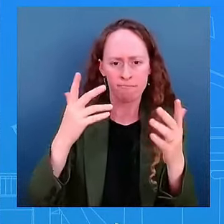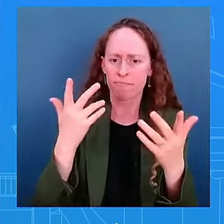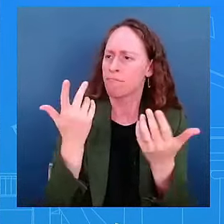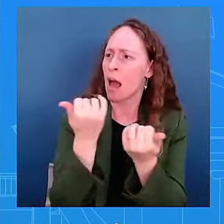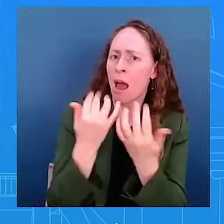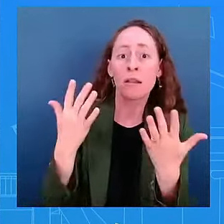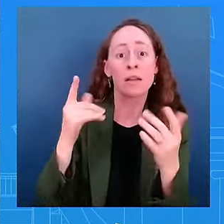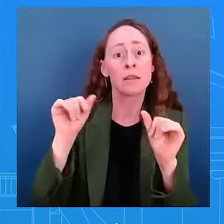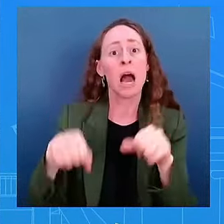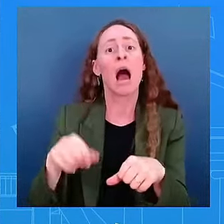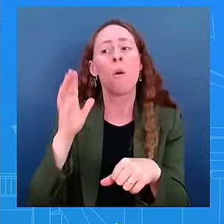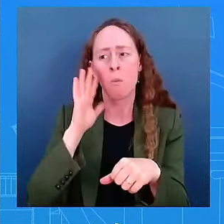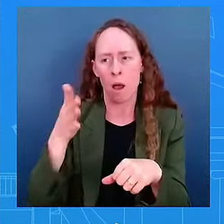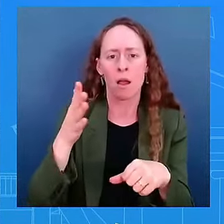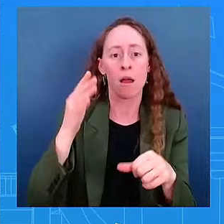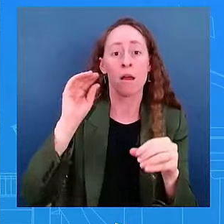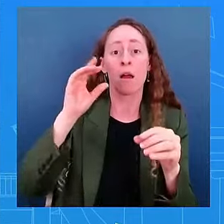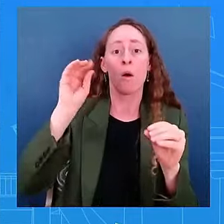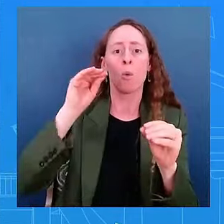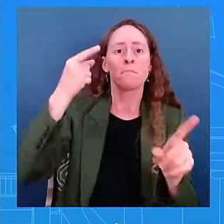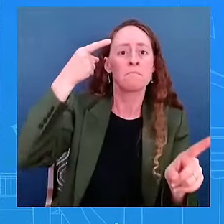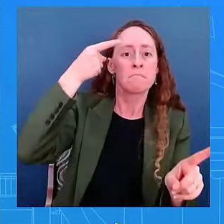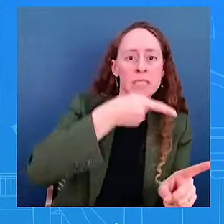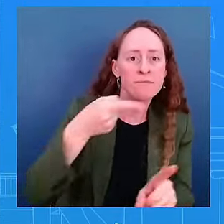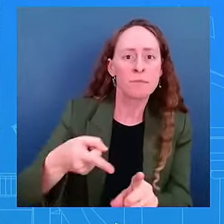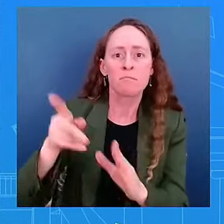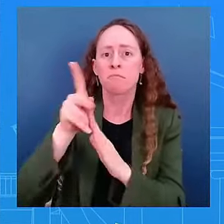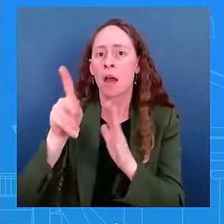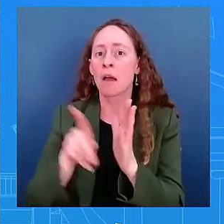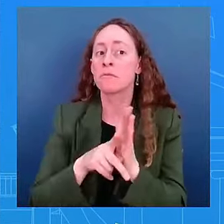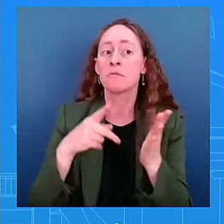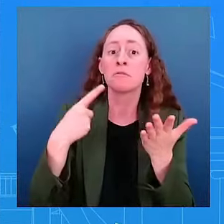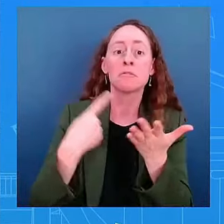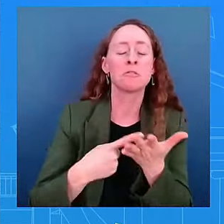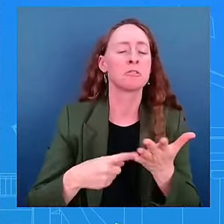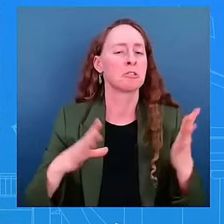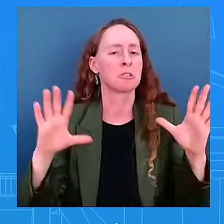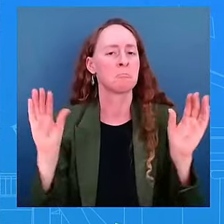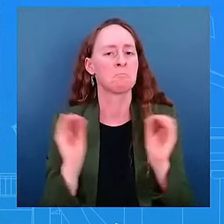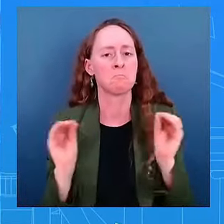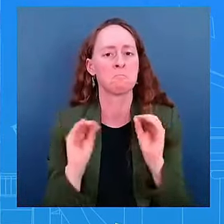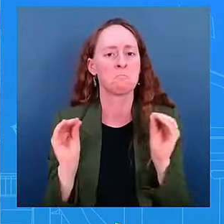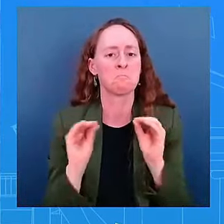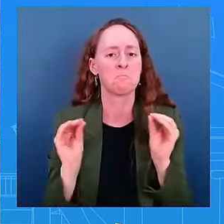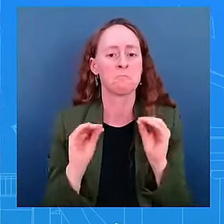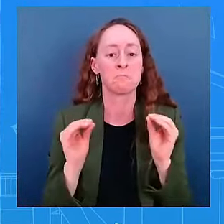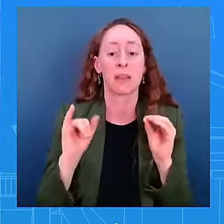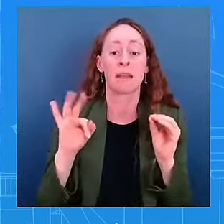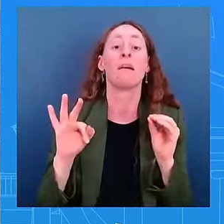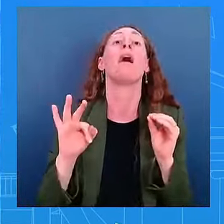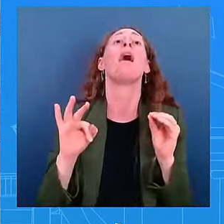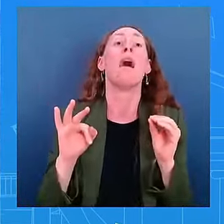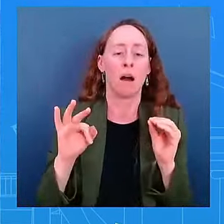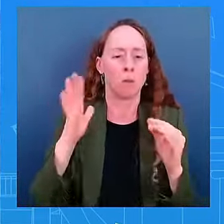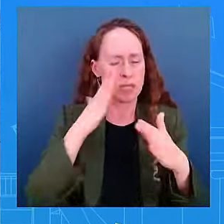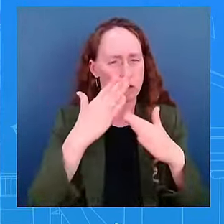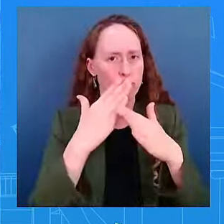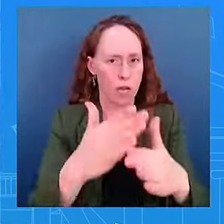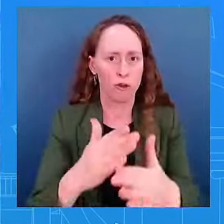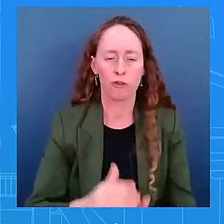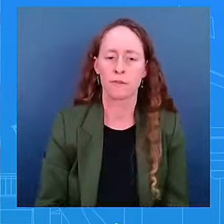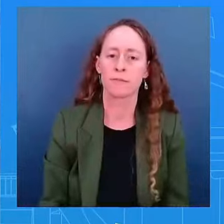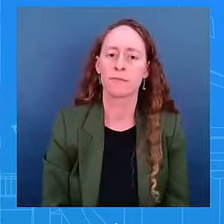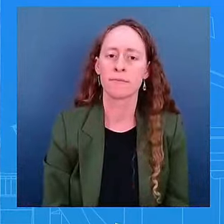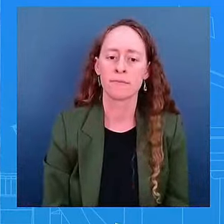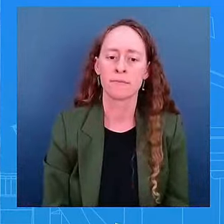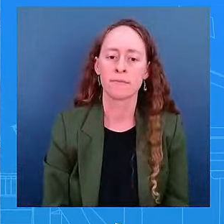moment today in front of you. But once we will, we certainly will share that. And just secondly, has the president spoken